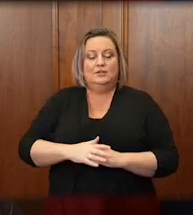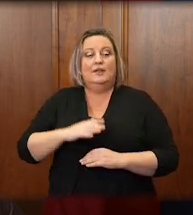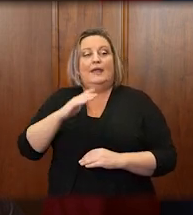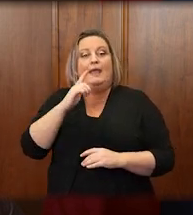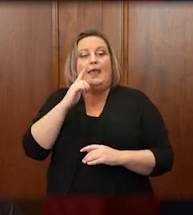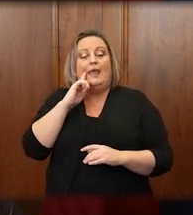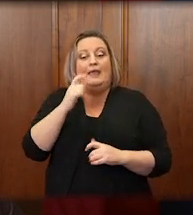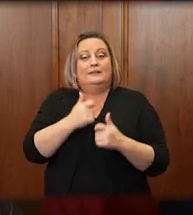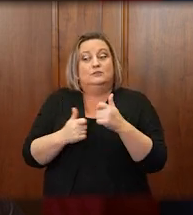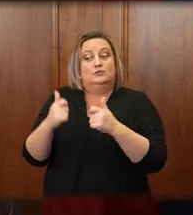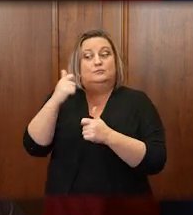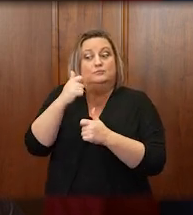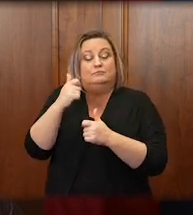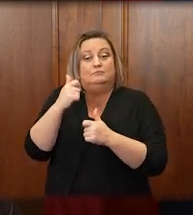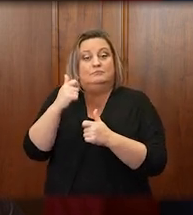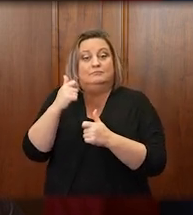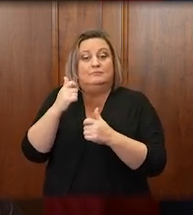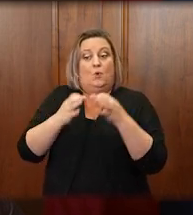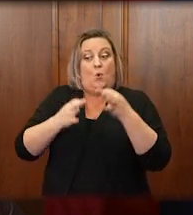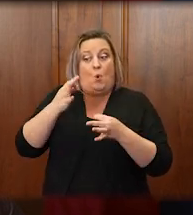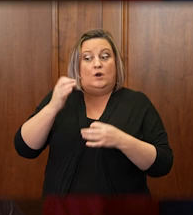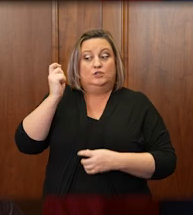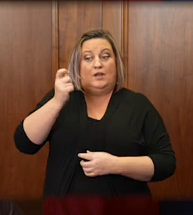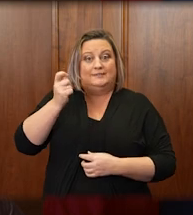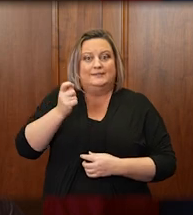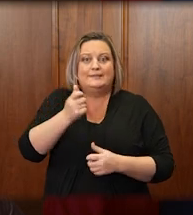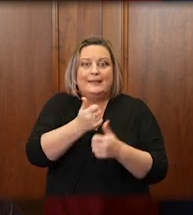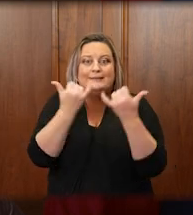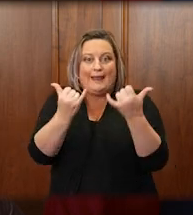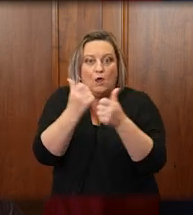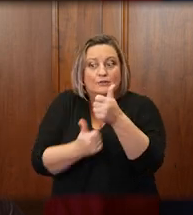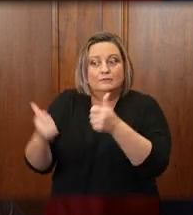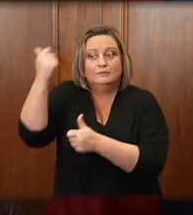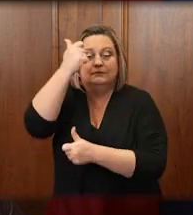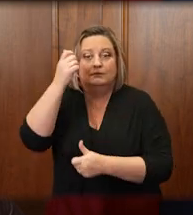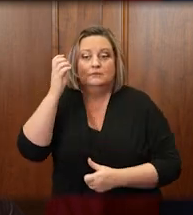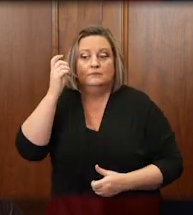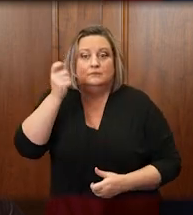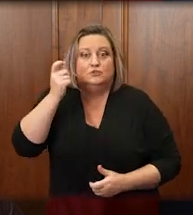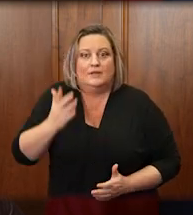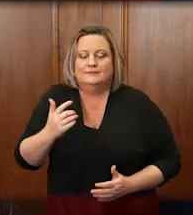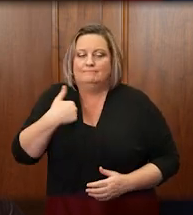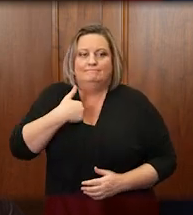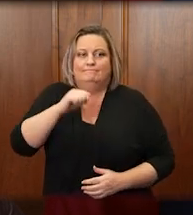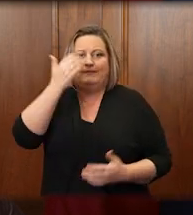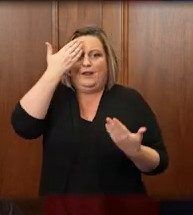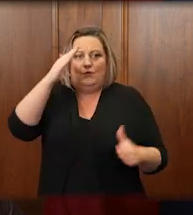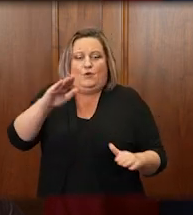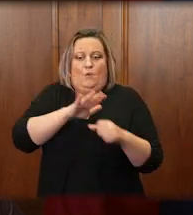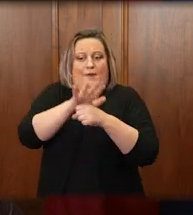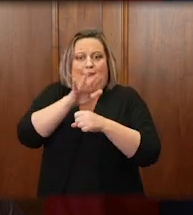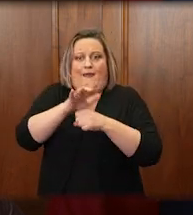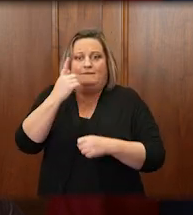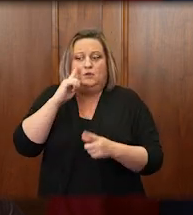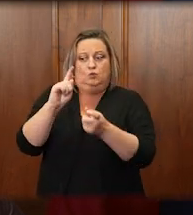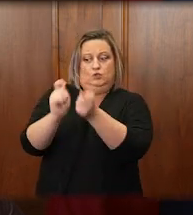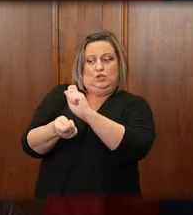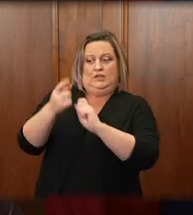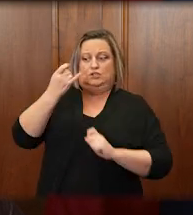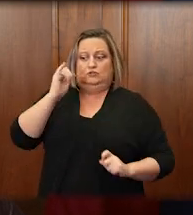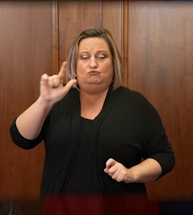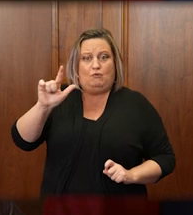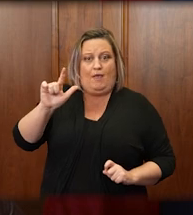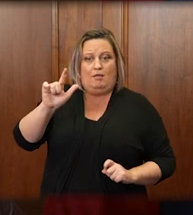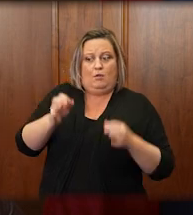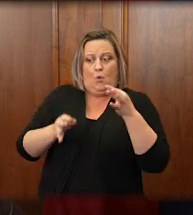and now a Chief Justice, I do not know enough to suggest changes to the operation of the trial courts without talking